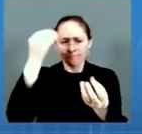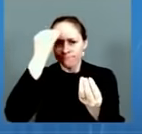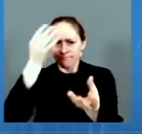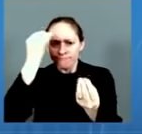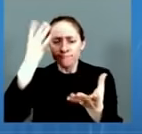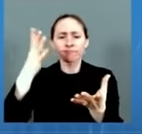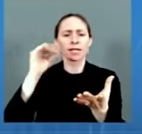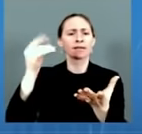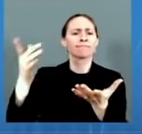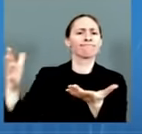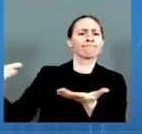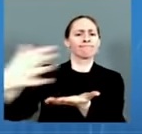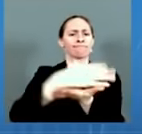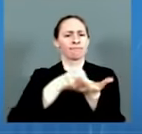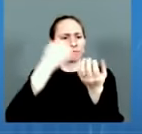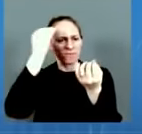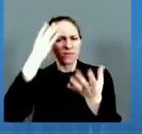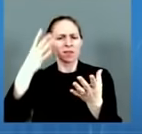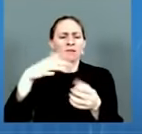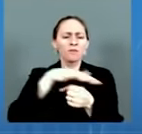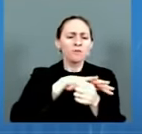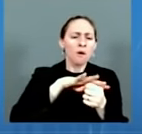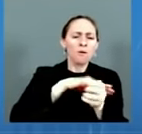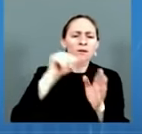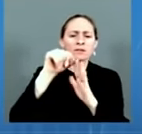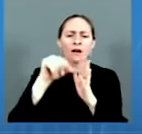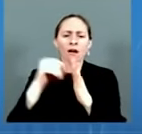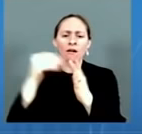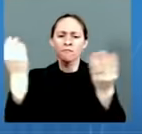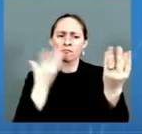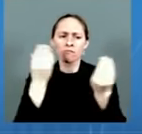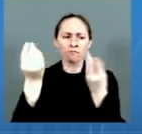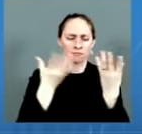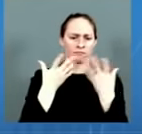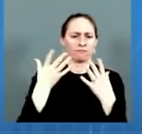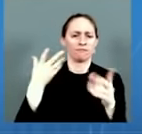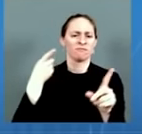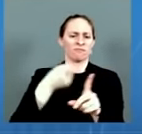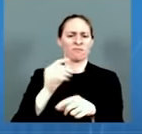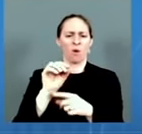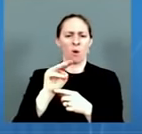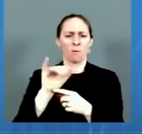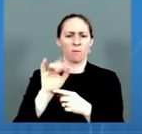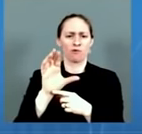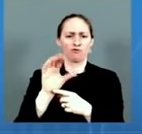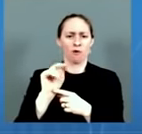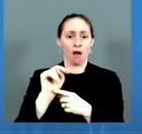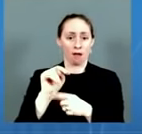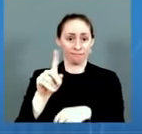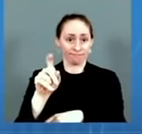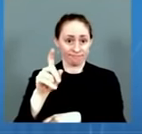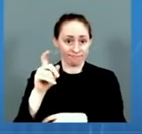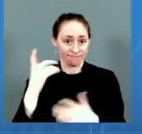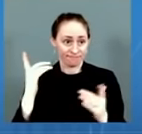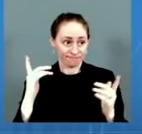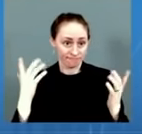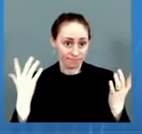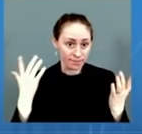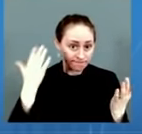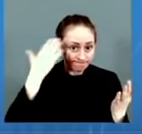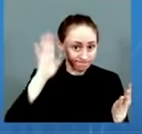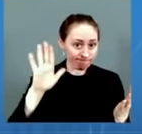facilities. The graph displayed here shows COVID-19 cases among nursing home residents by